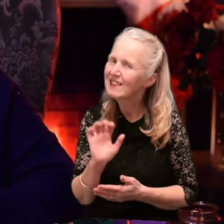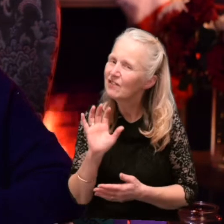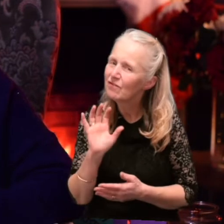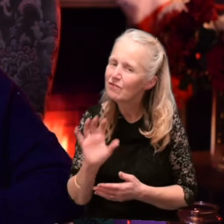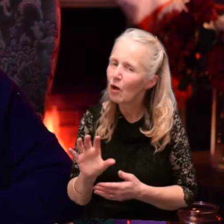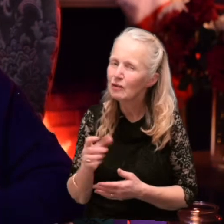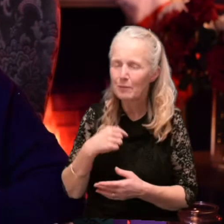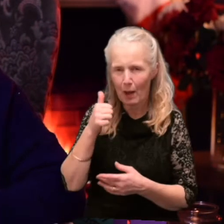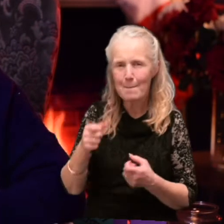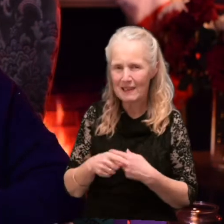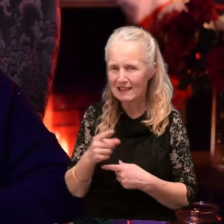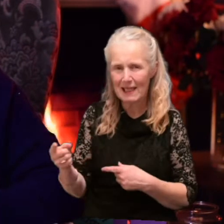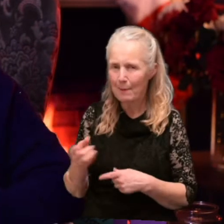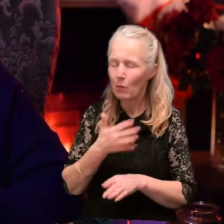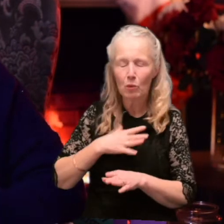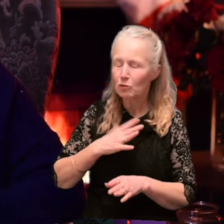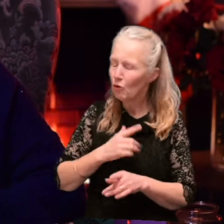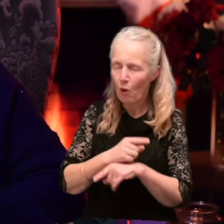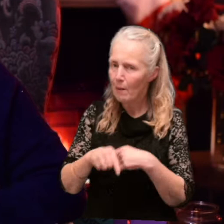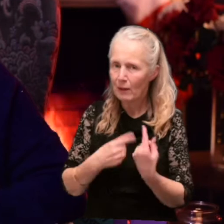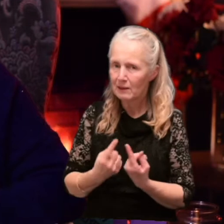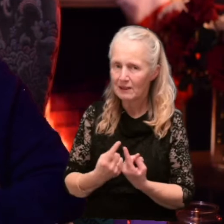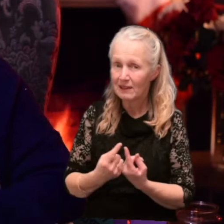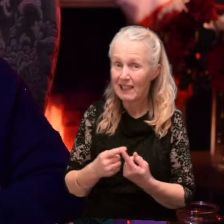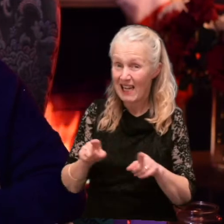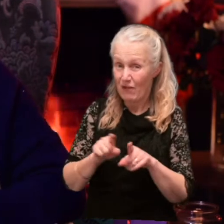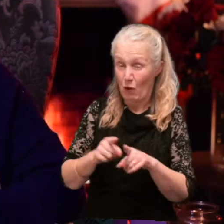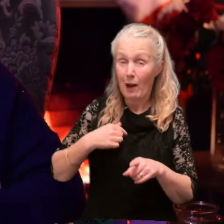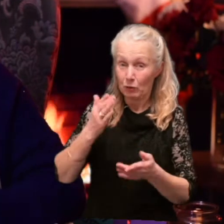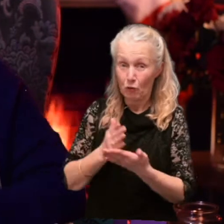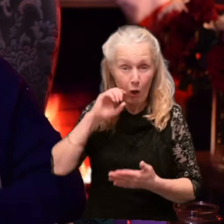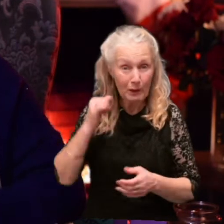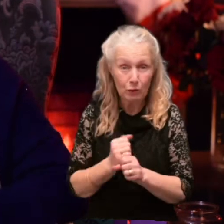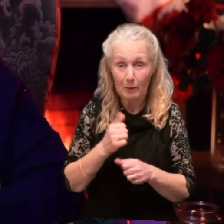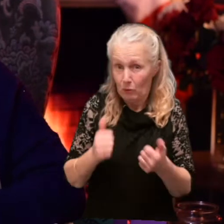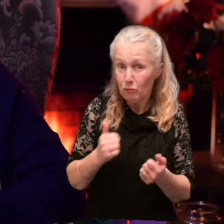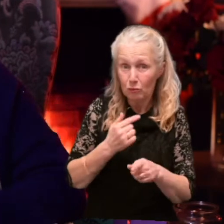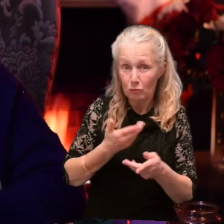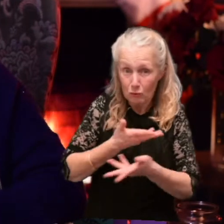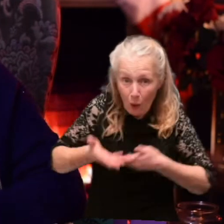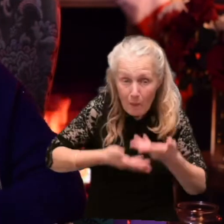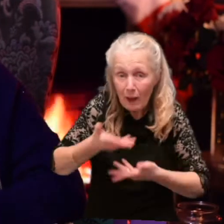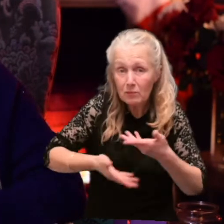But he'll never talk about it. Even though I'm sure it would do him good to talk about it.